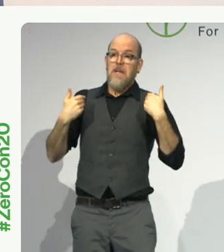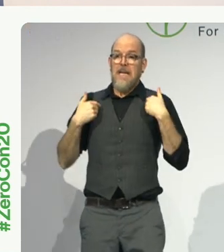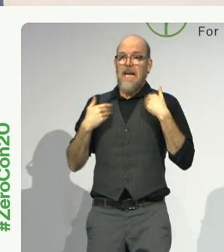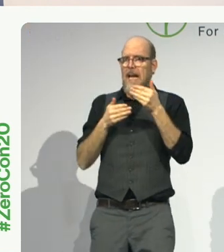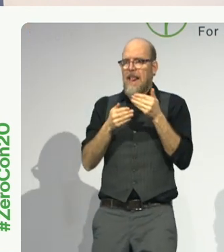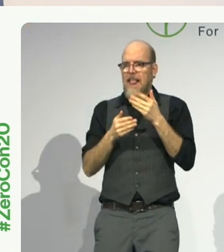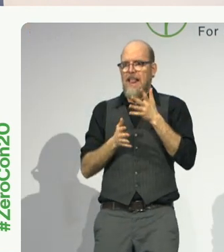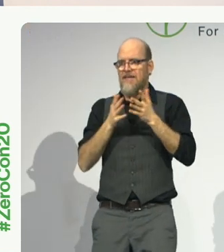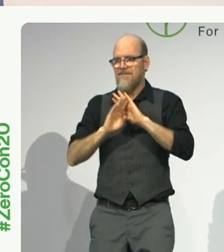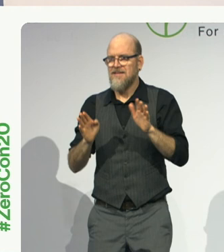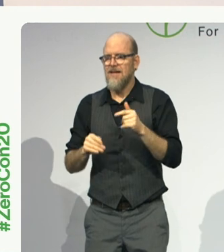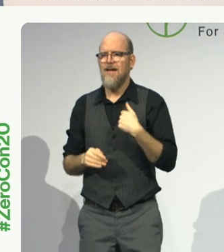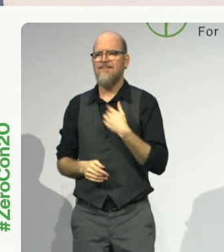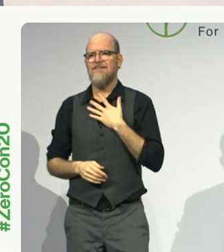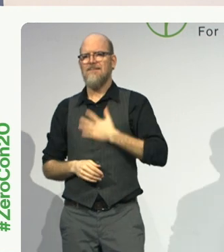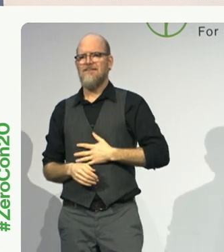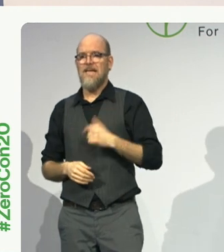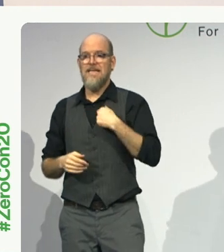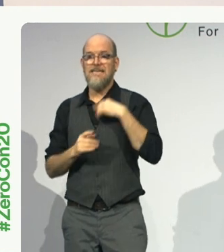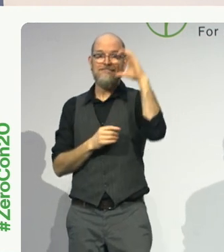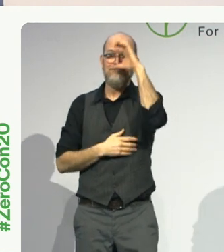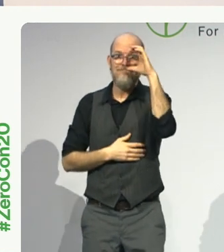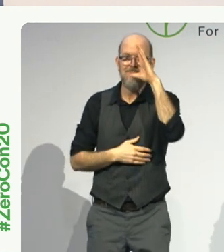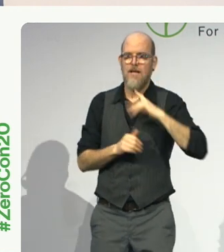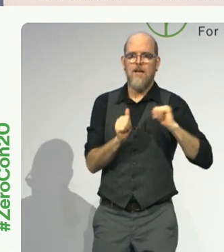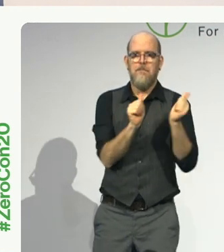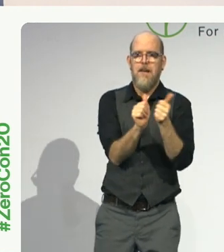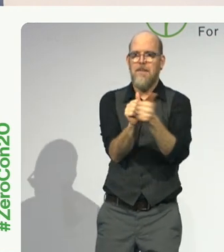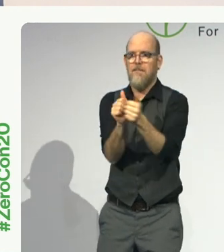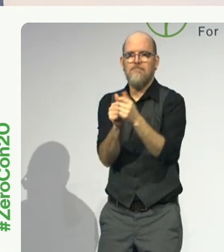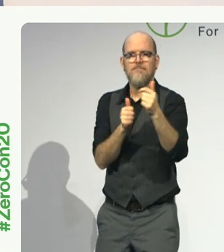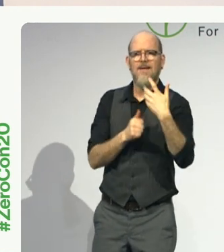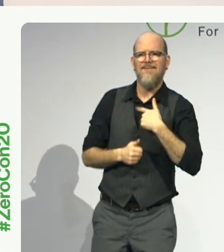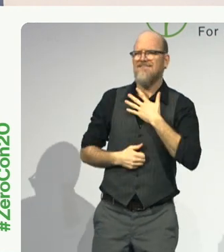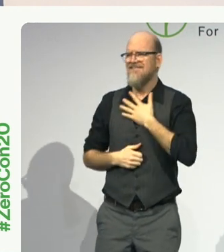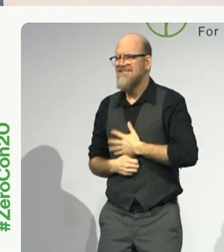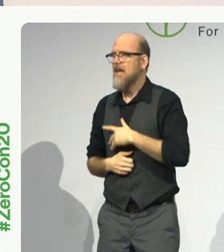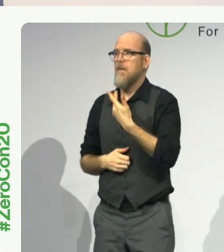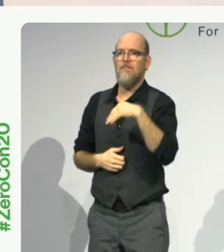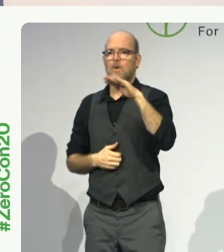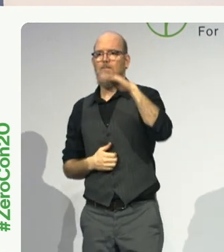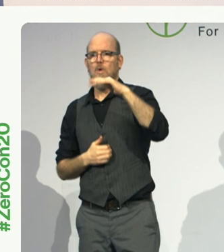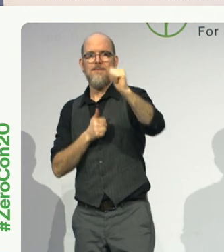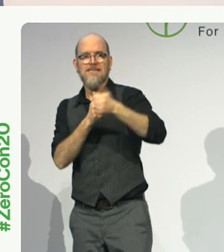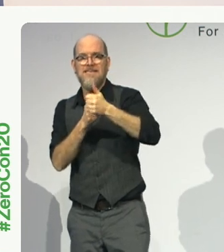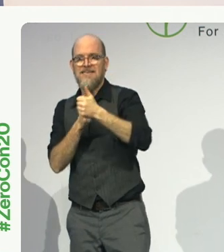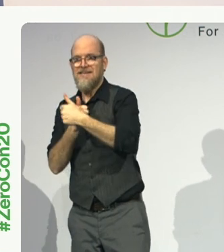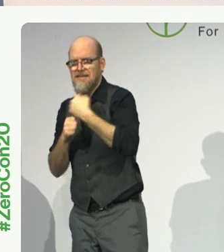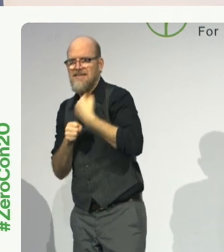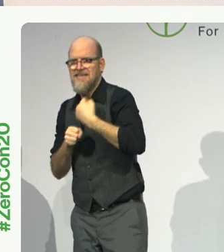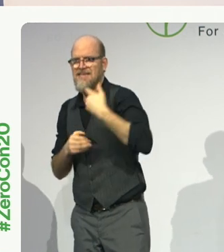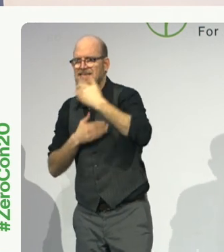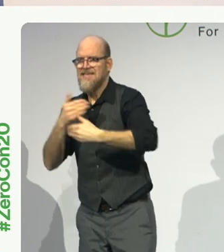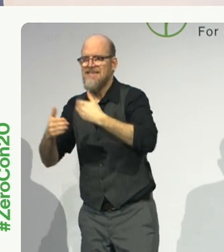eager to partner with all of you. We have fantastic partnerships around the world with DPOs, with civil